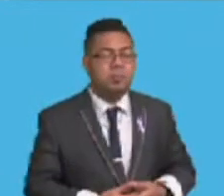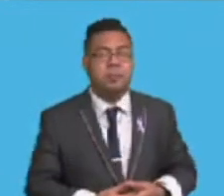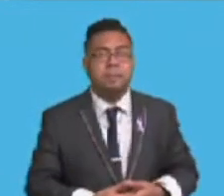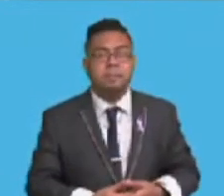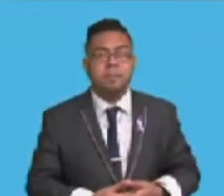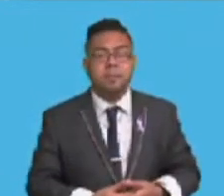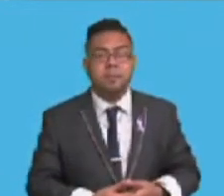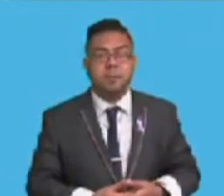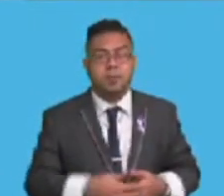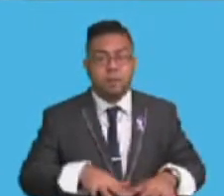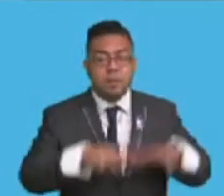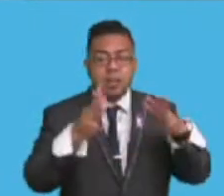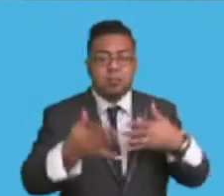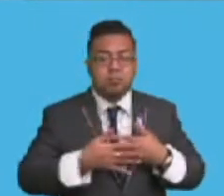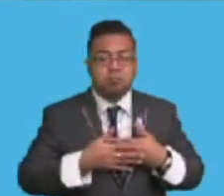floodgates, etc.